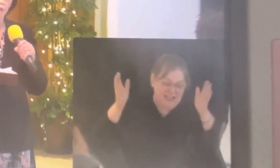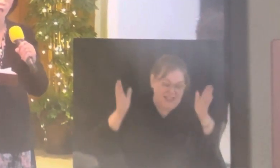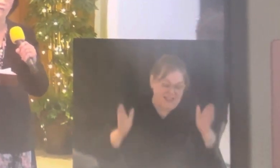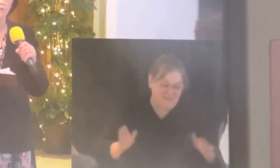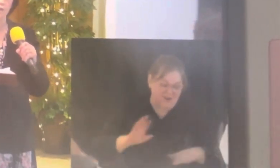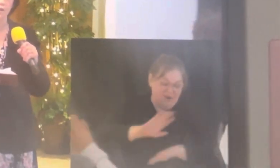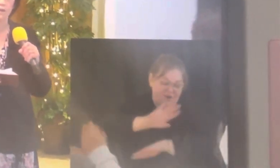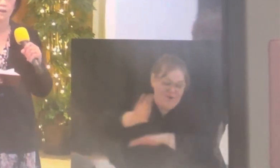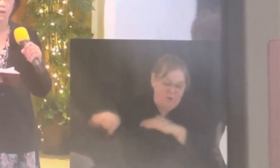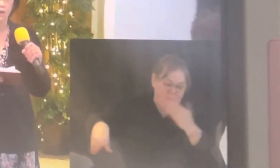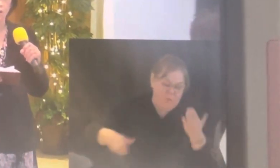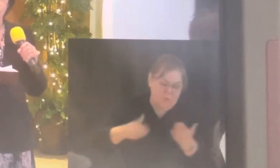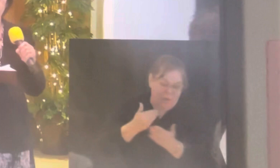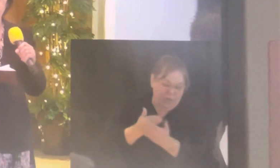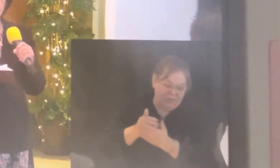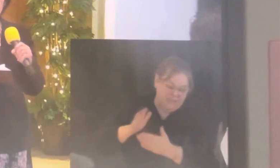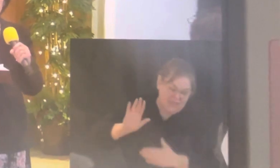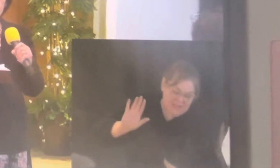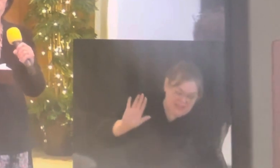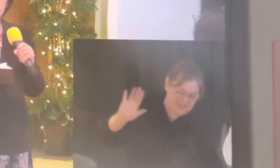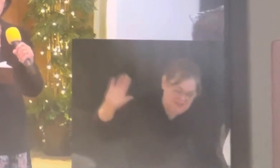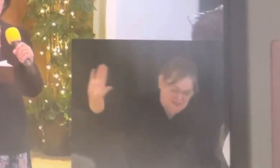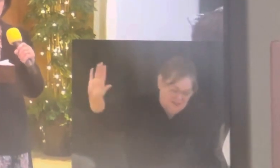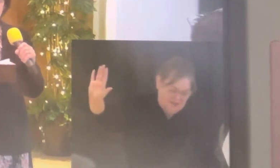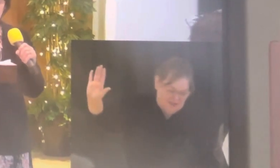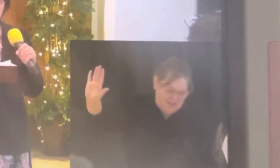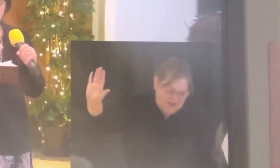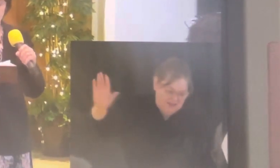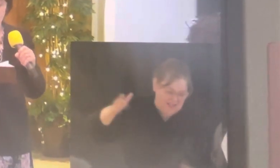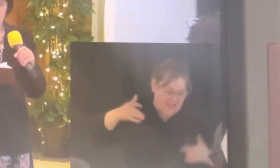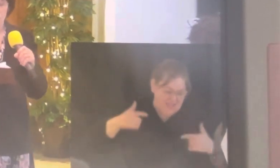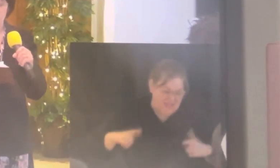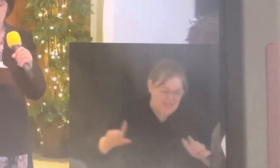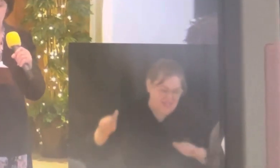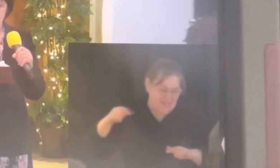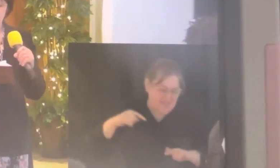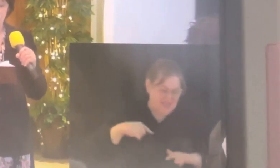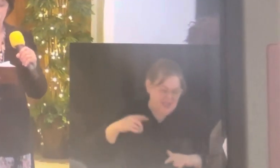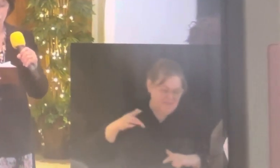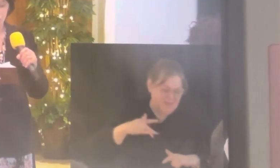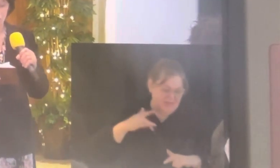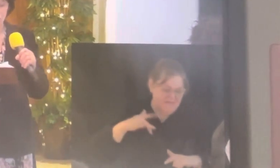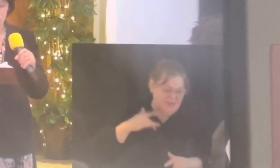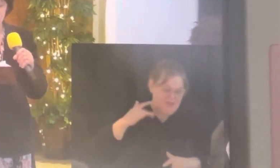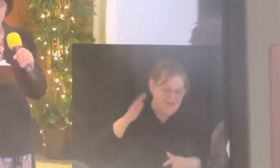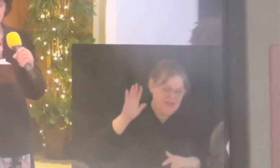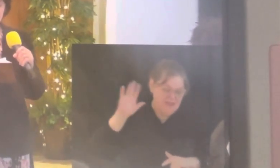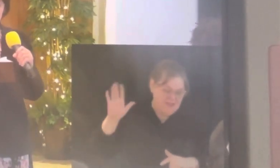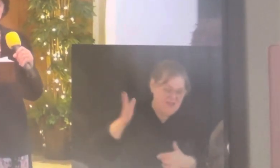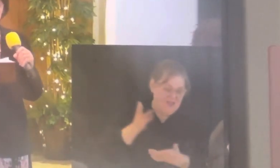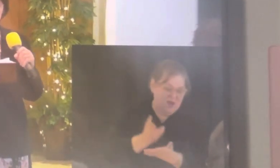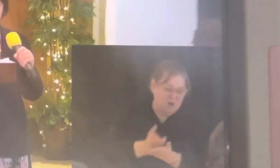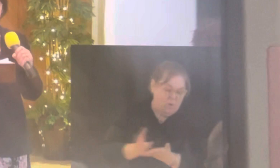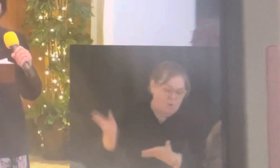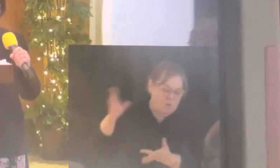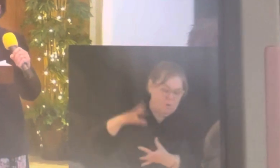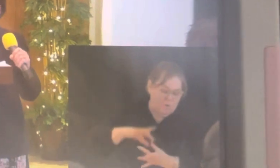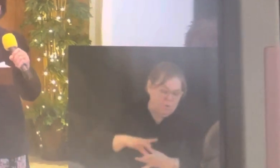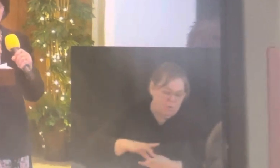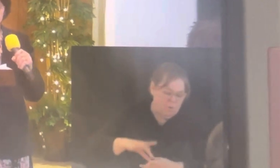Savior, holy night. And to feel the